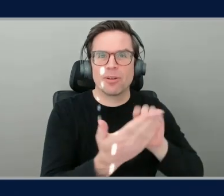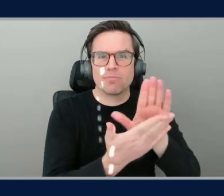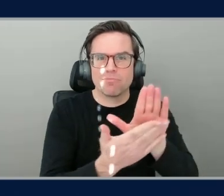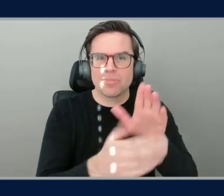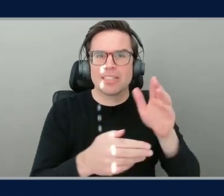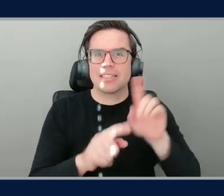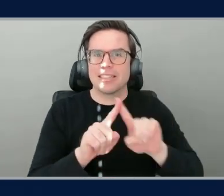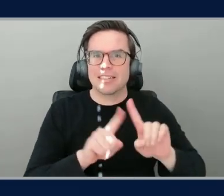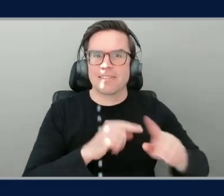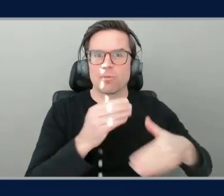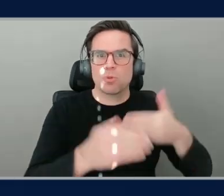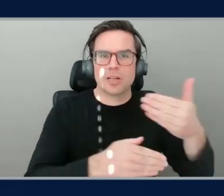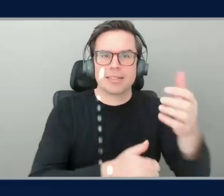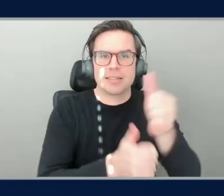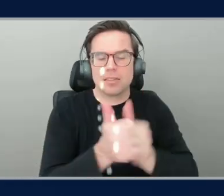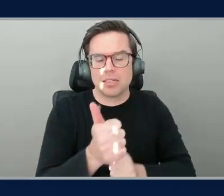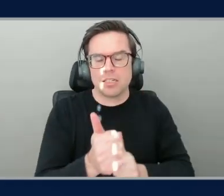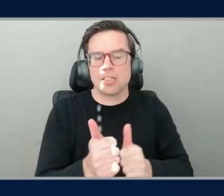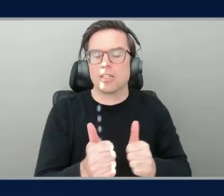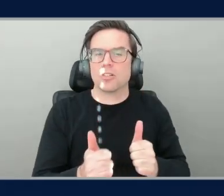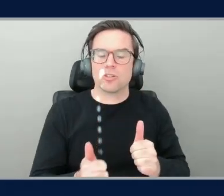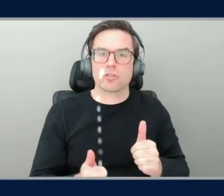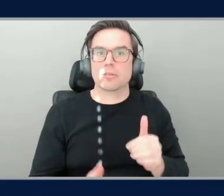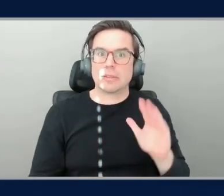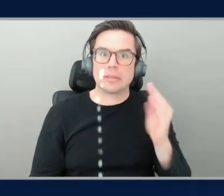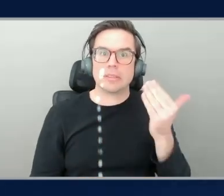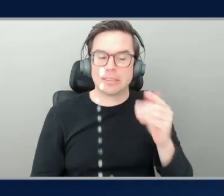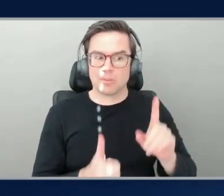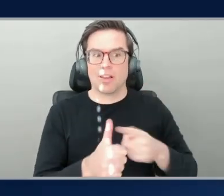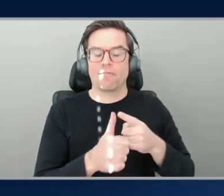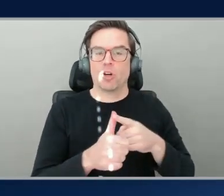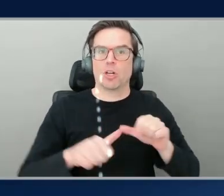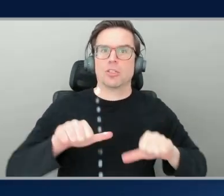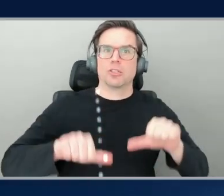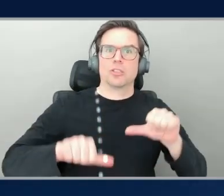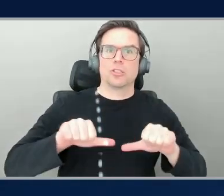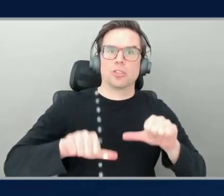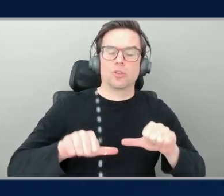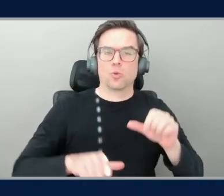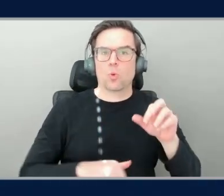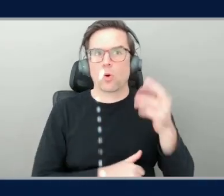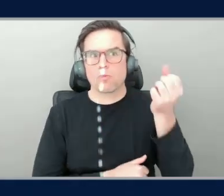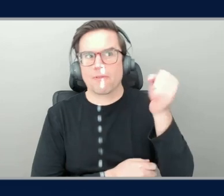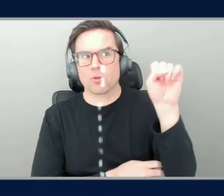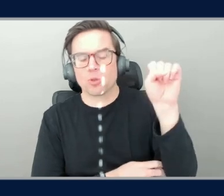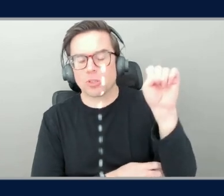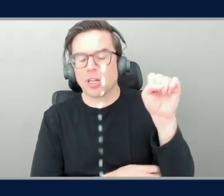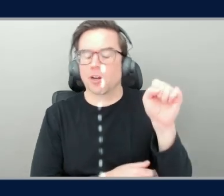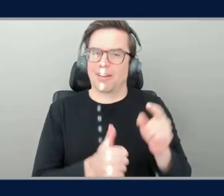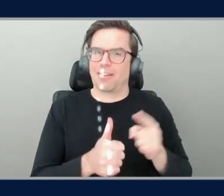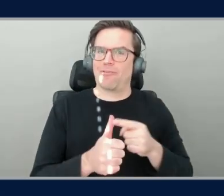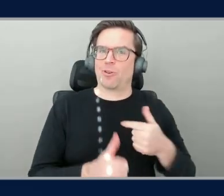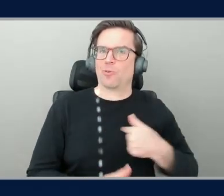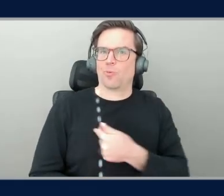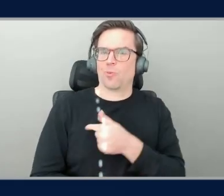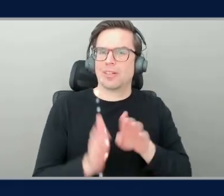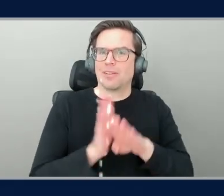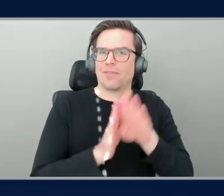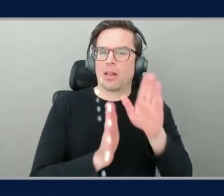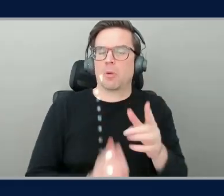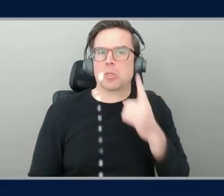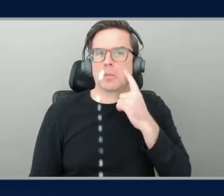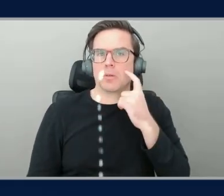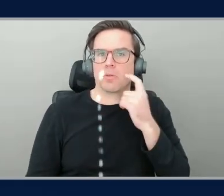and perhaps even a bit controversial at first, because as developers, we're often skeptics of new things. But as each of these